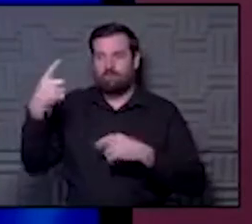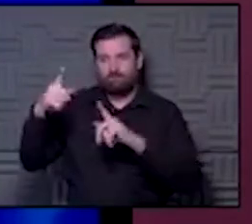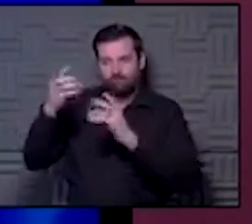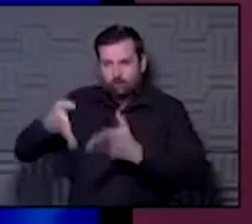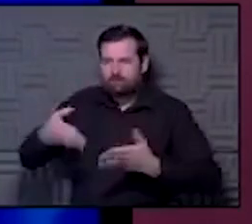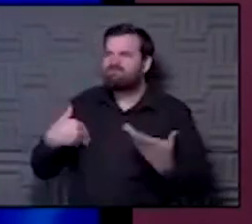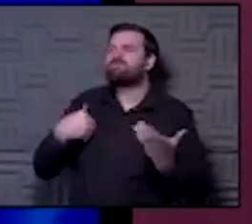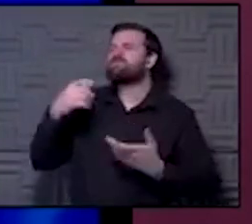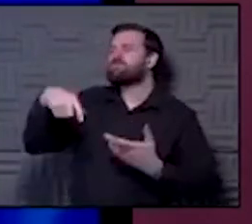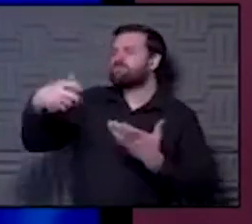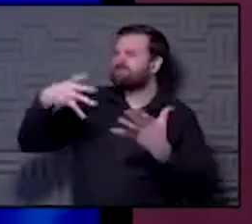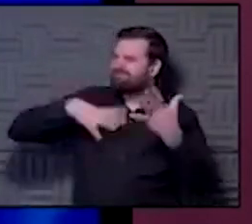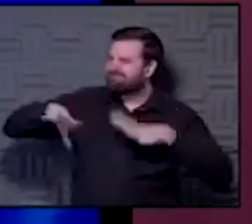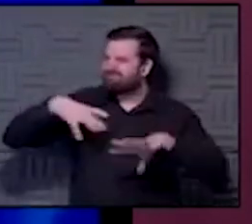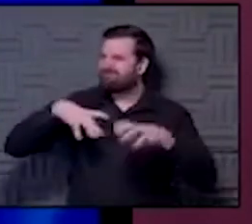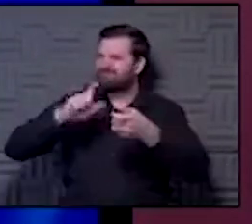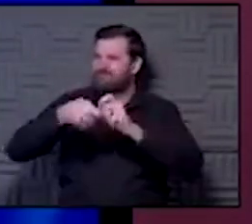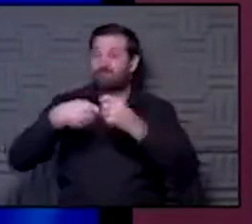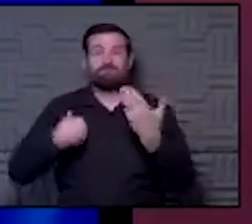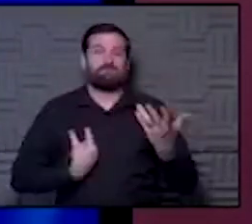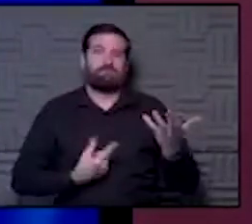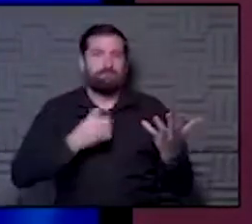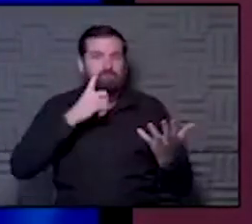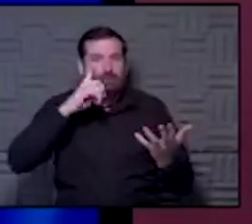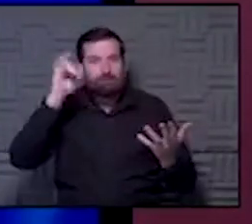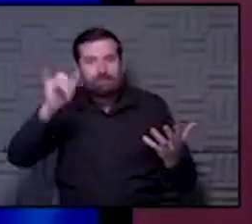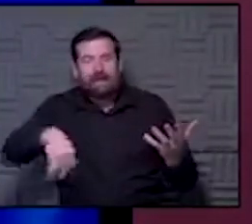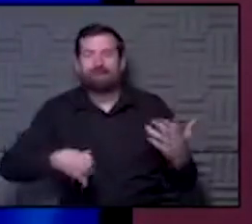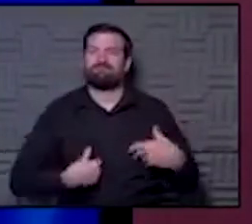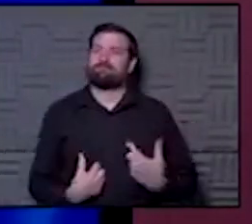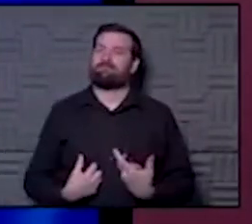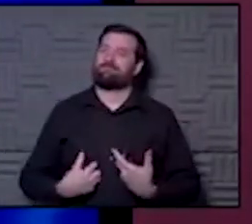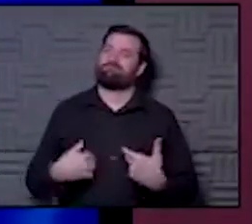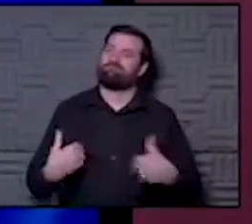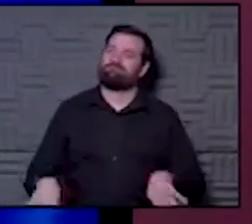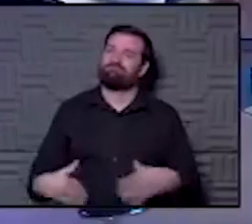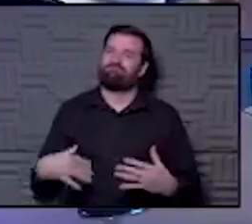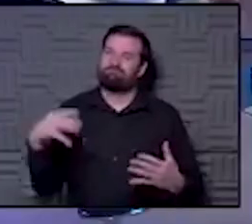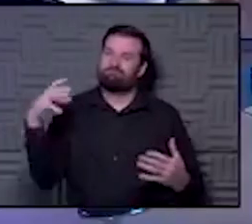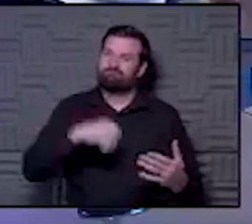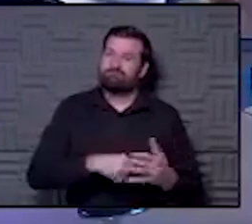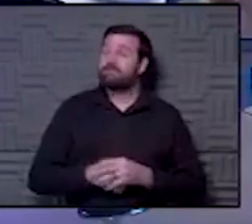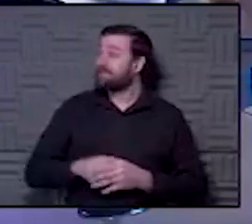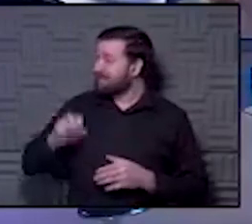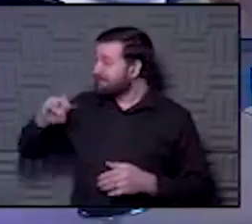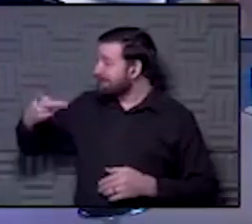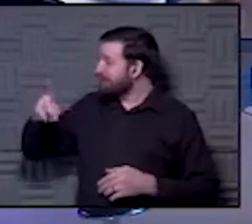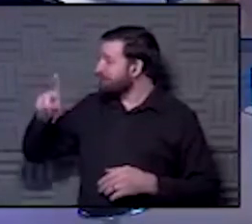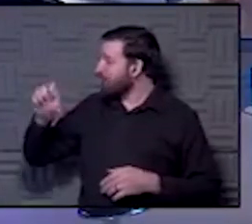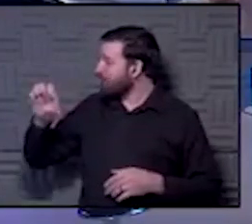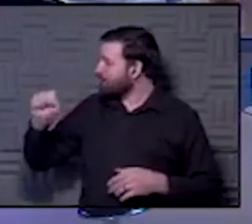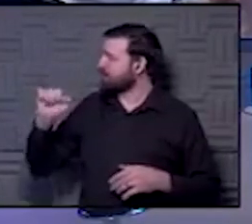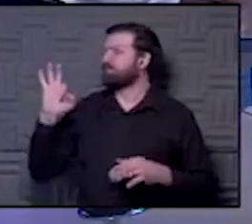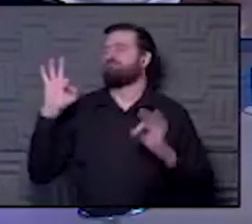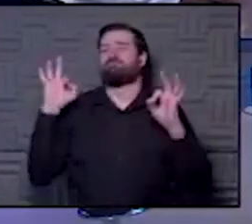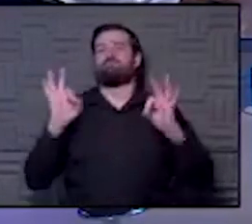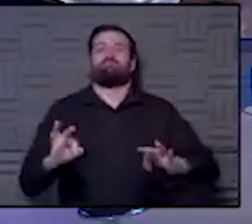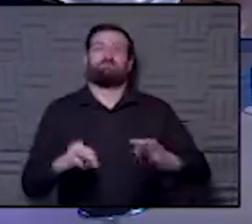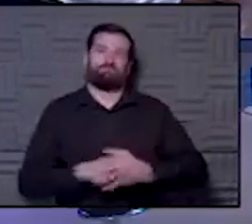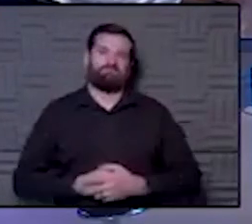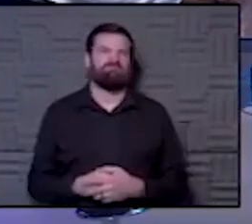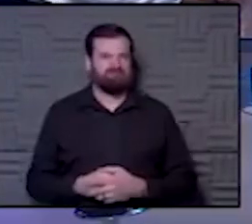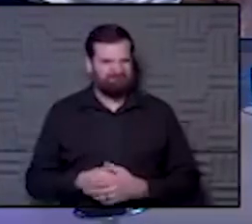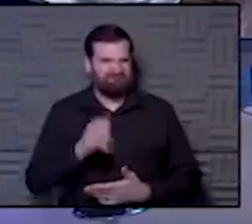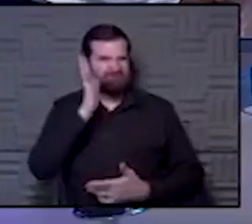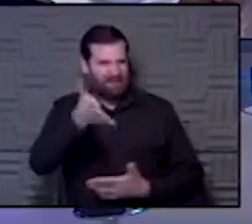hey, how come you need bring your fly fish? If I thought about that, I would have done that. That would have been really cool. Second dose. I know. Second dose. That's a great point. I